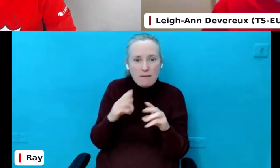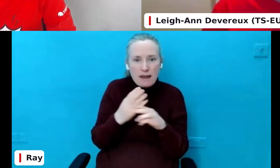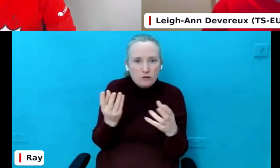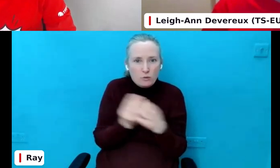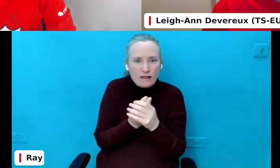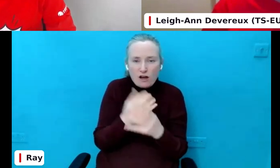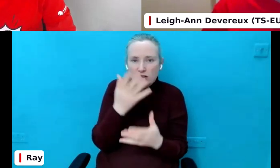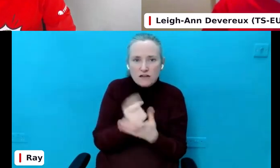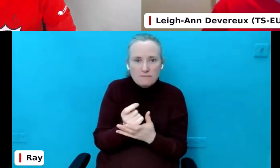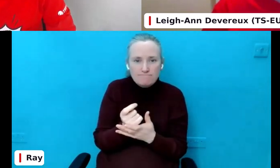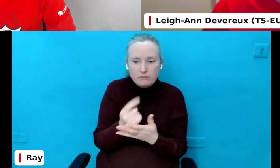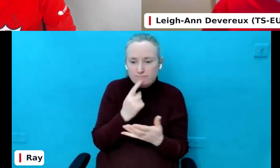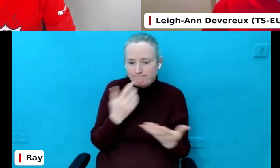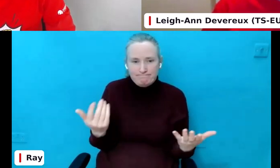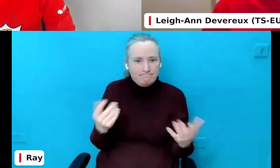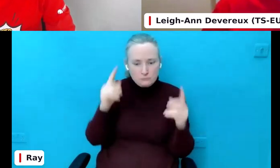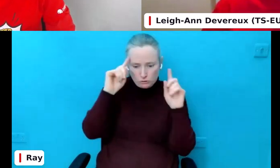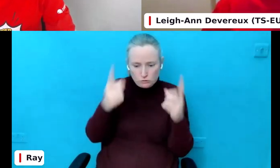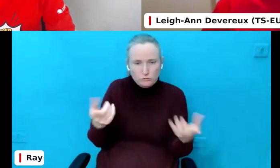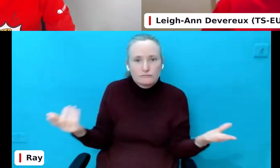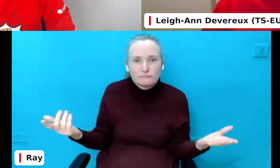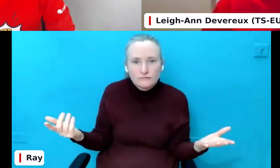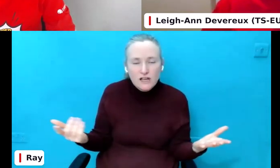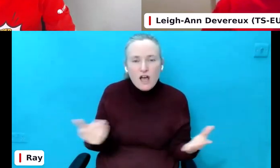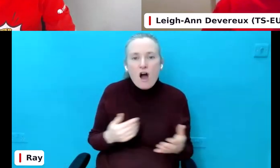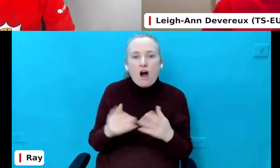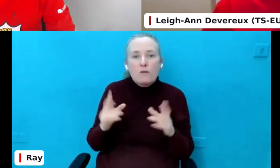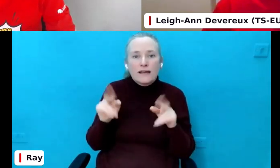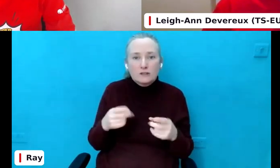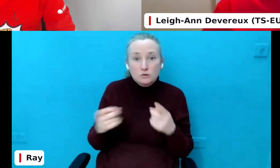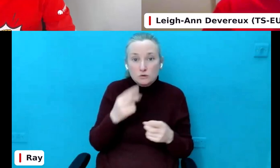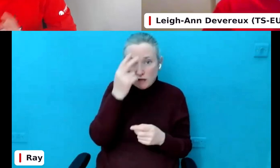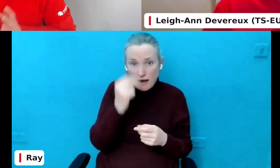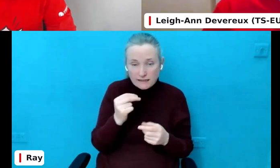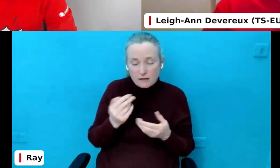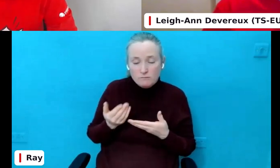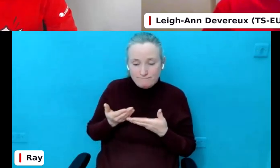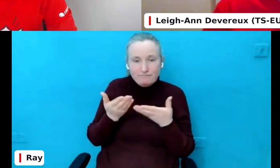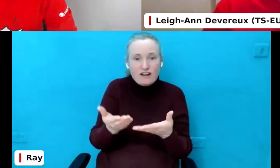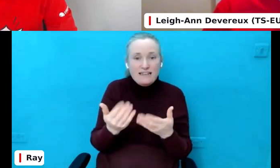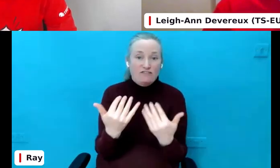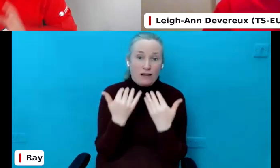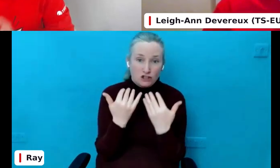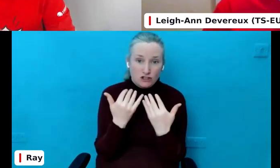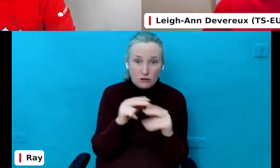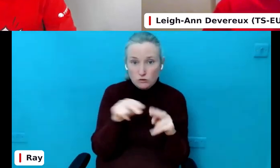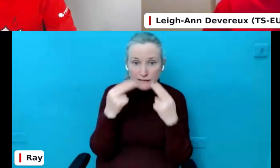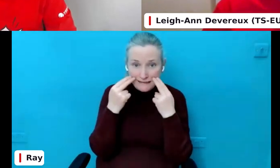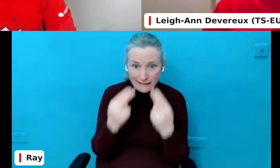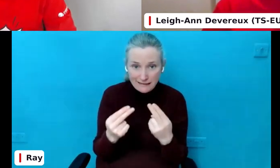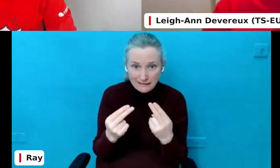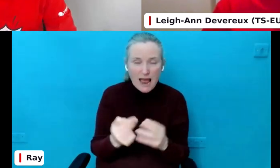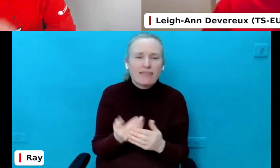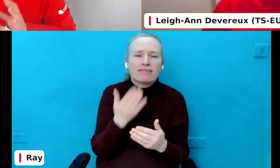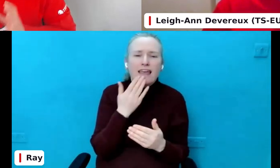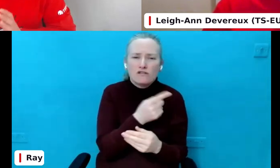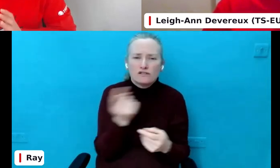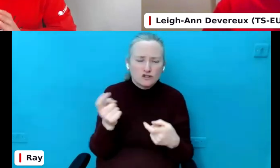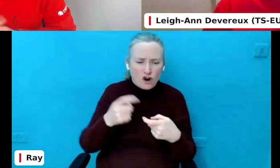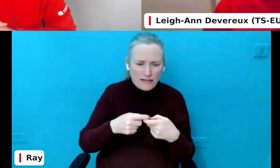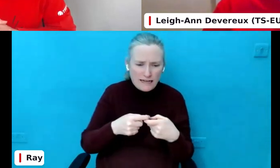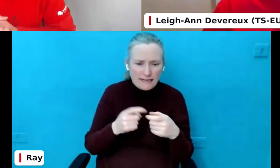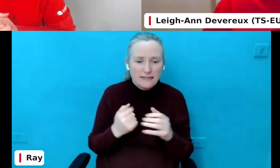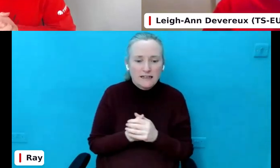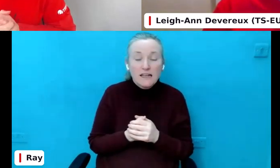we don't know. But all we can do here tonight is provide you with the information that you need and thank you for joining the